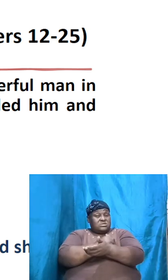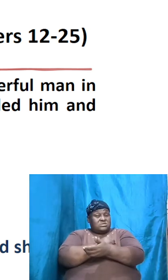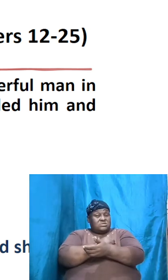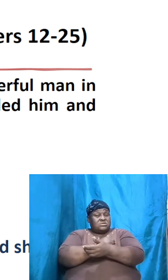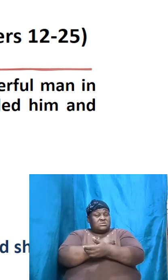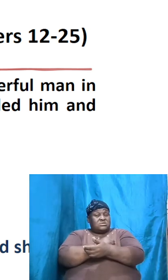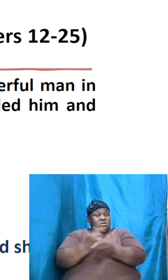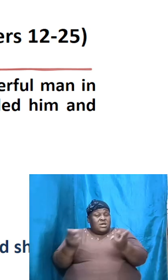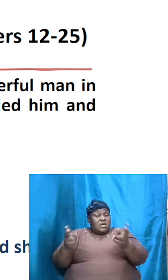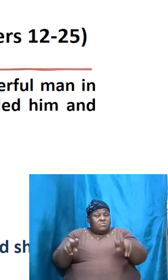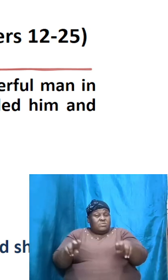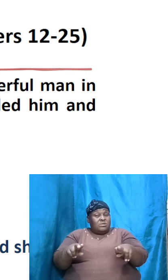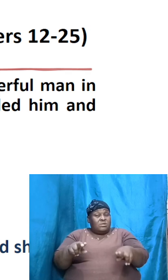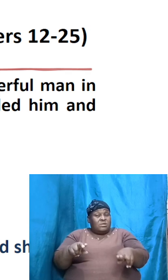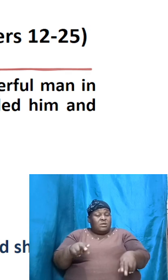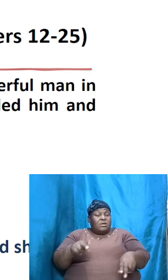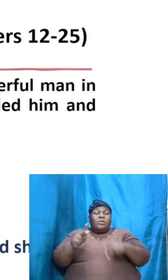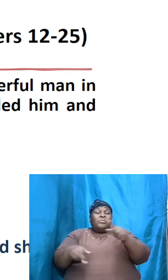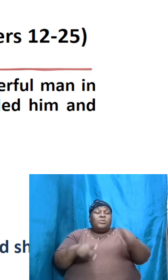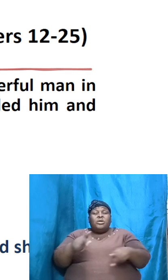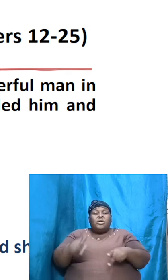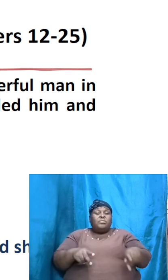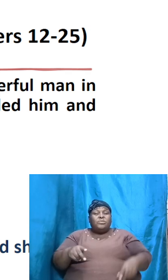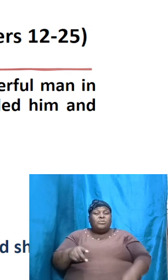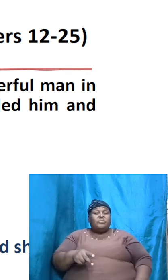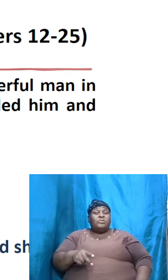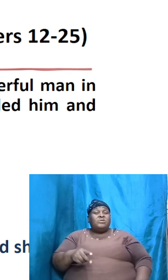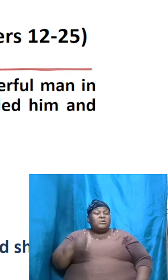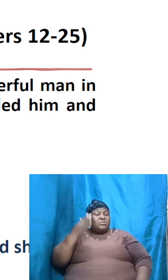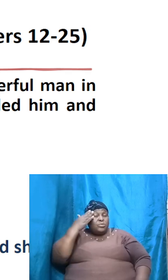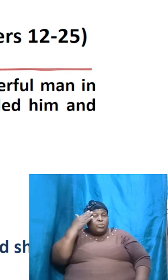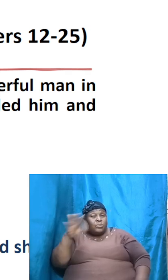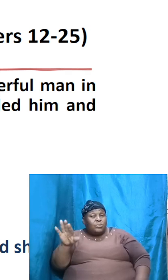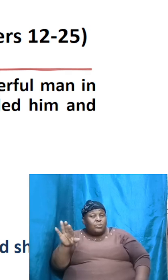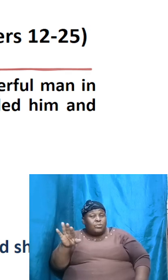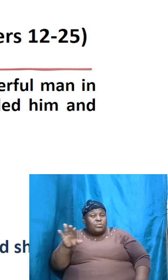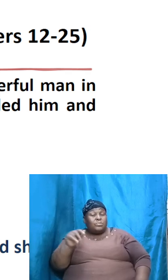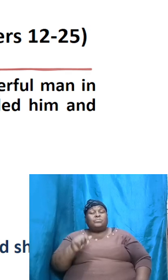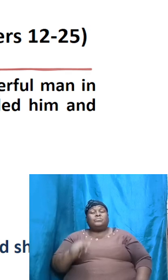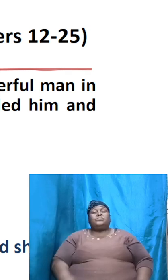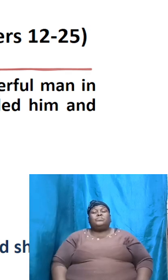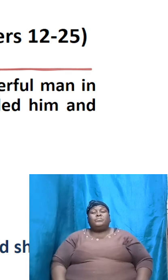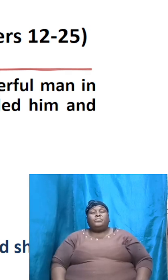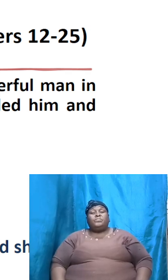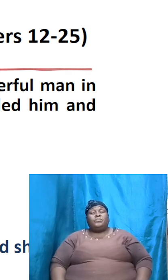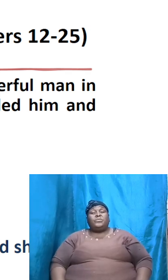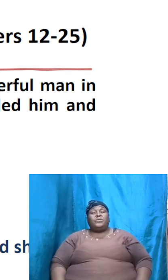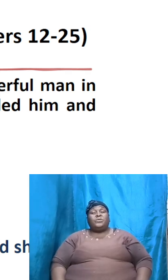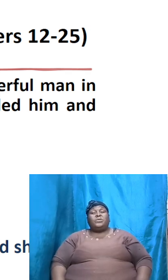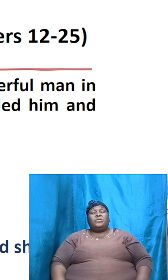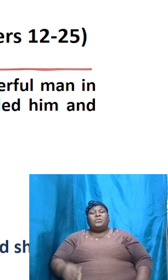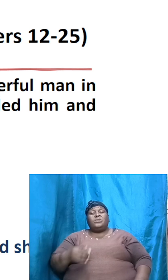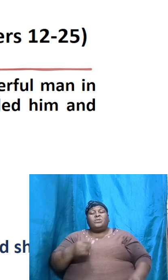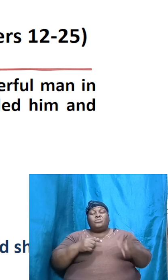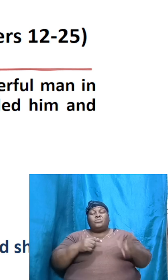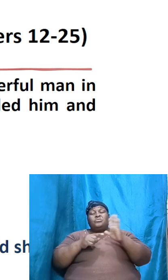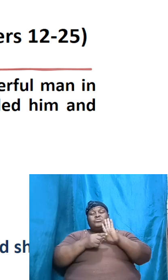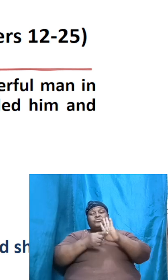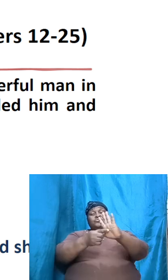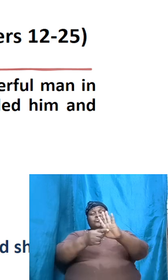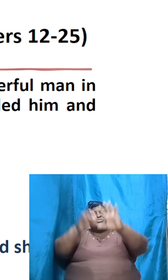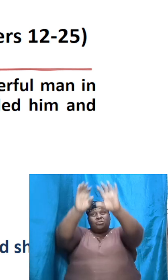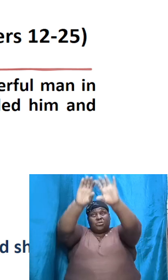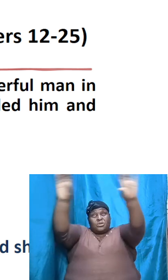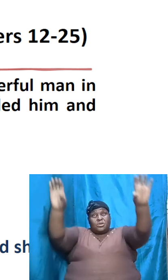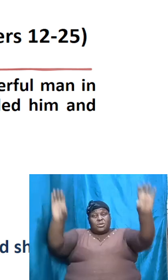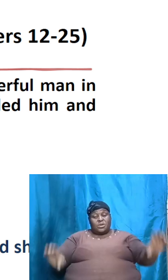unaware of that because we are not able to conceive and to put the thing together. So I'm going to show us a chart. But